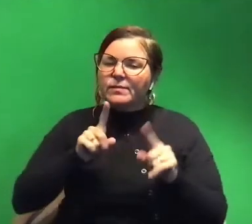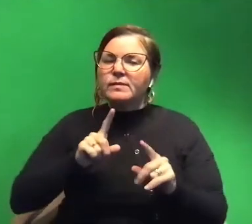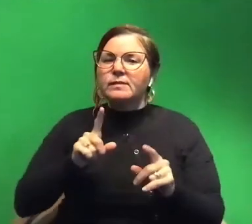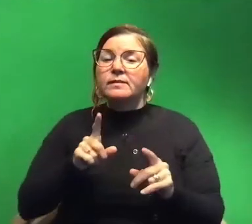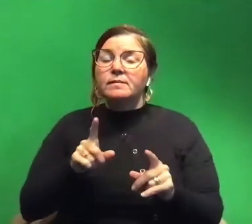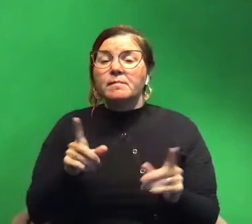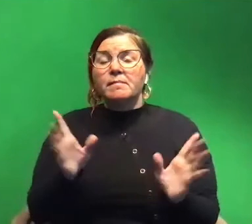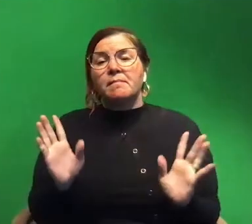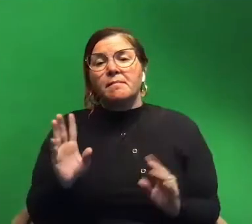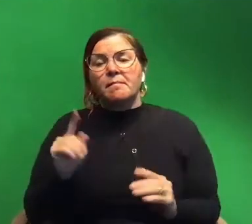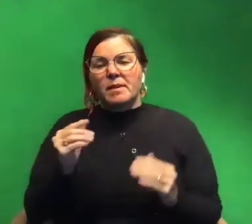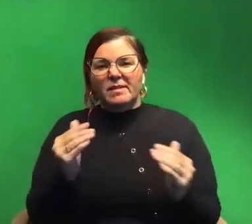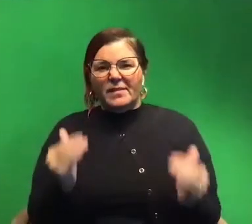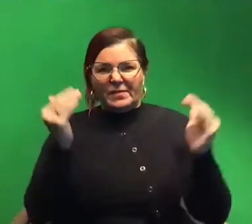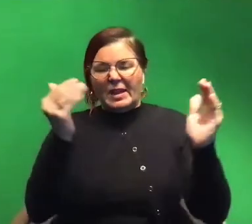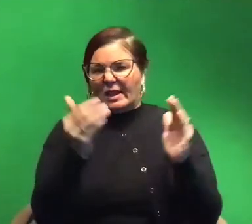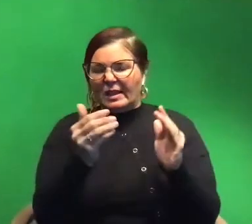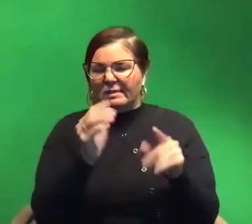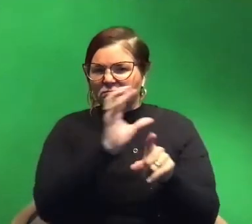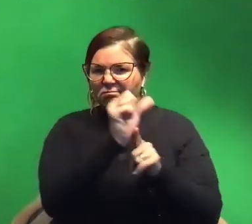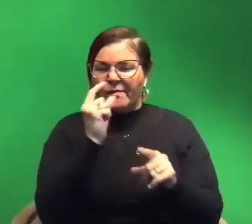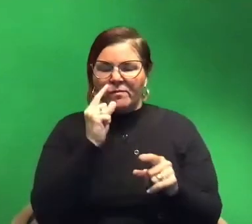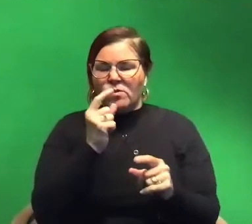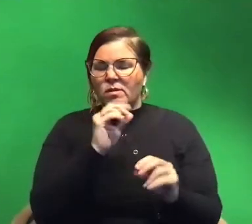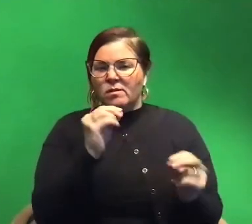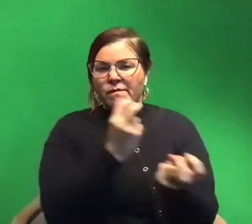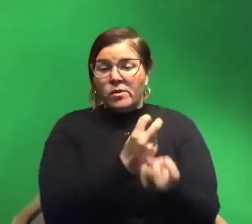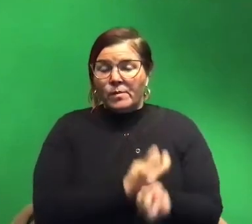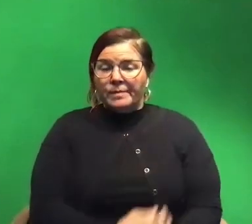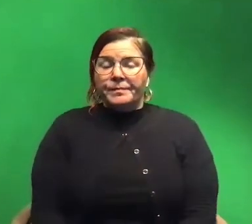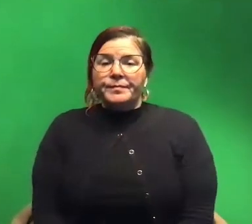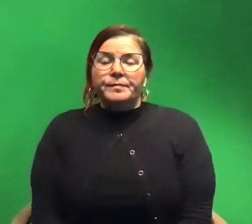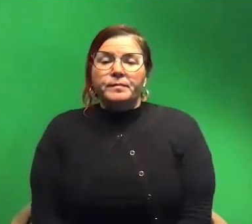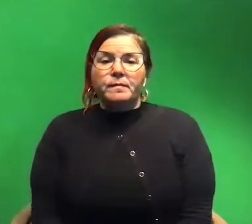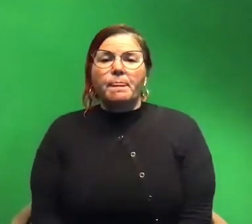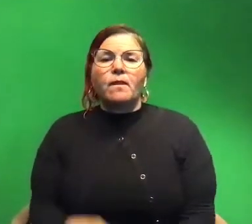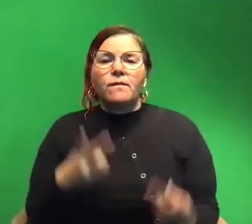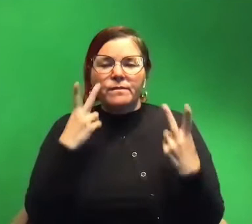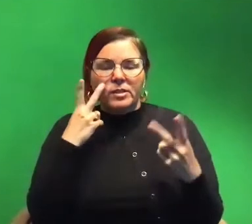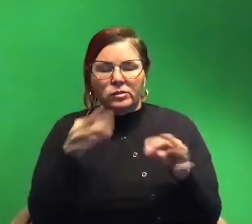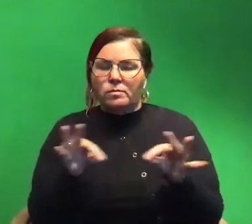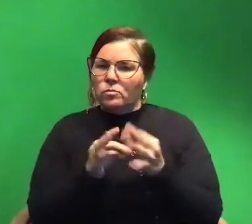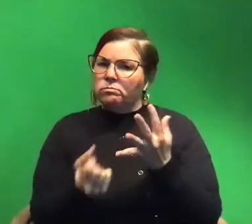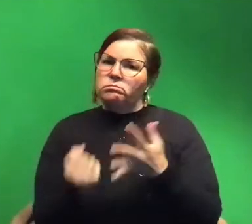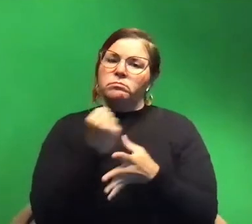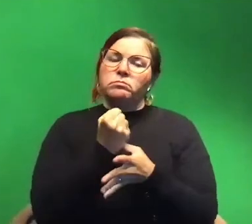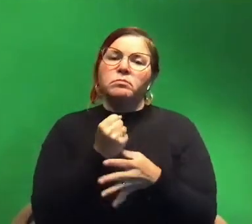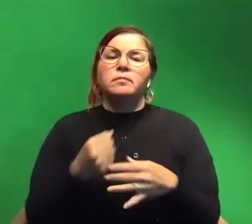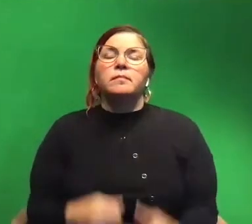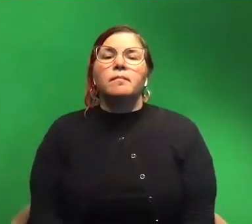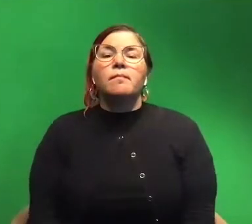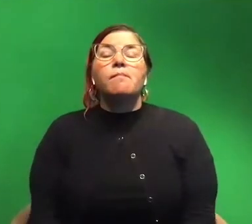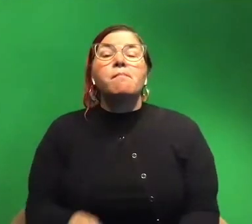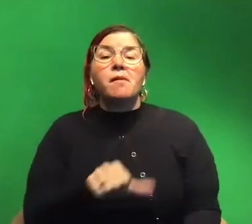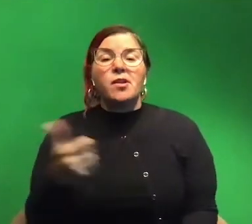advanced for an invertebrate. Um so vision super important. Um but another